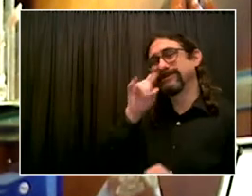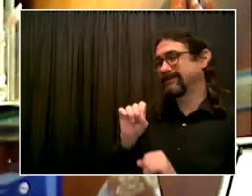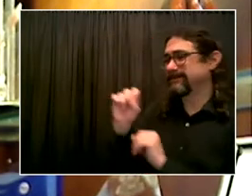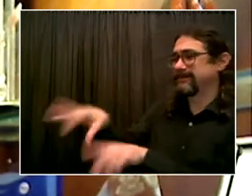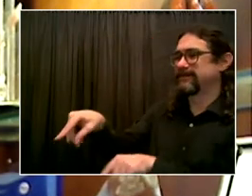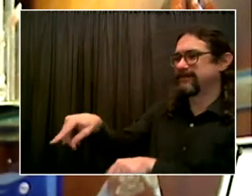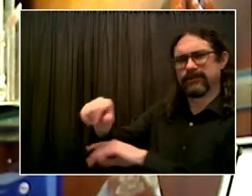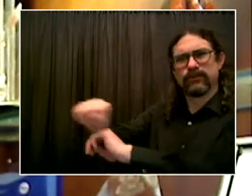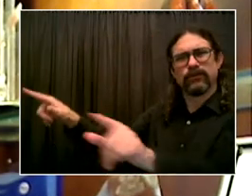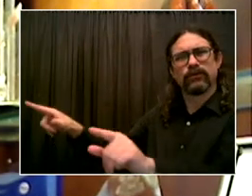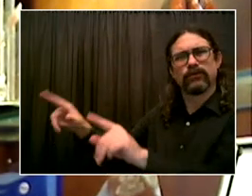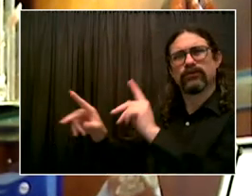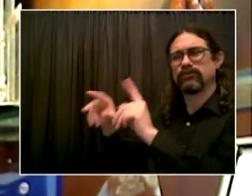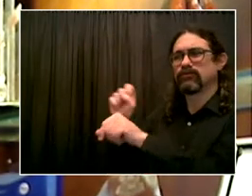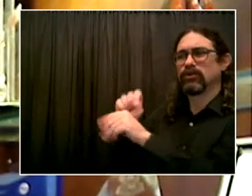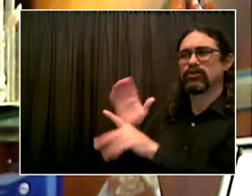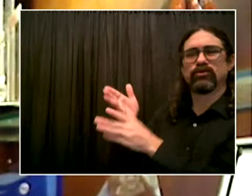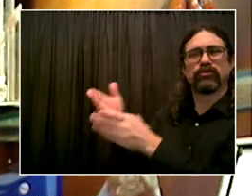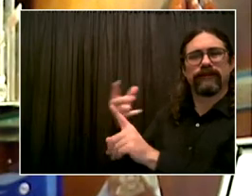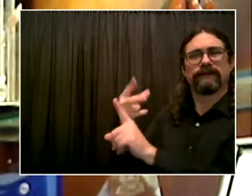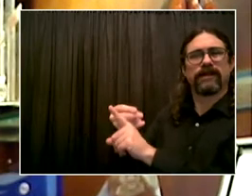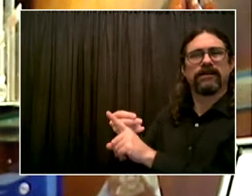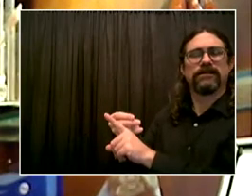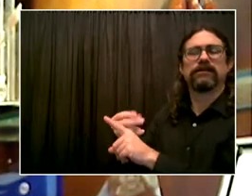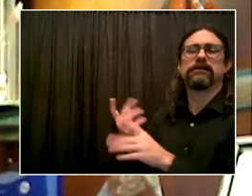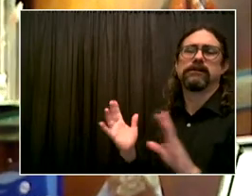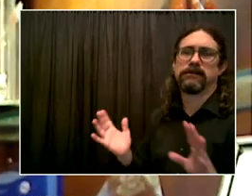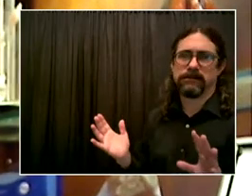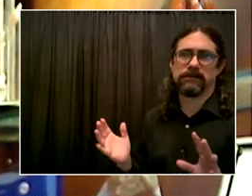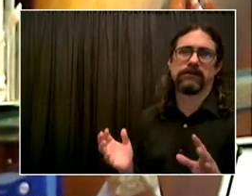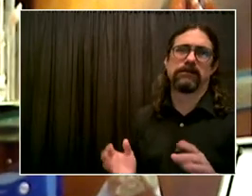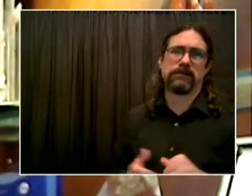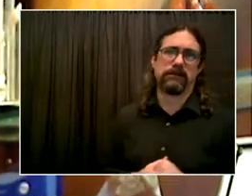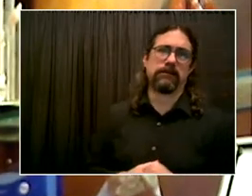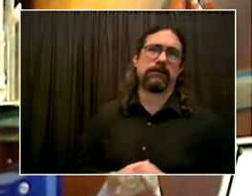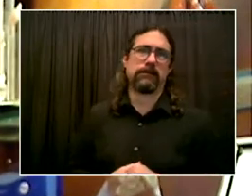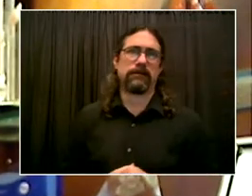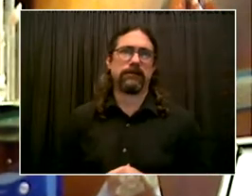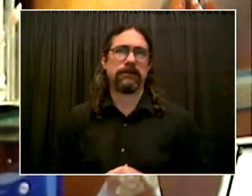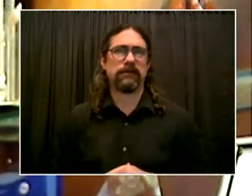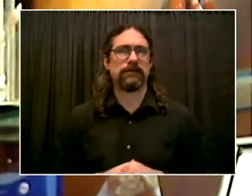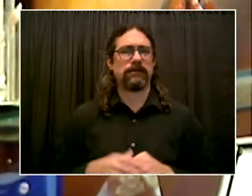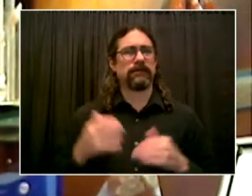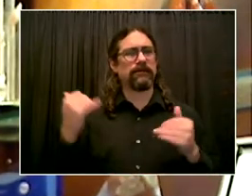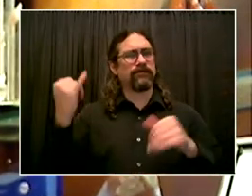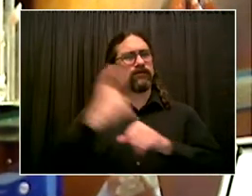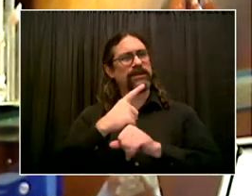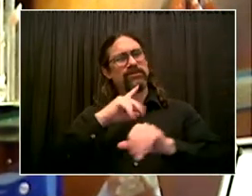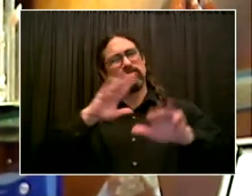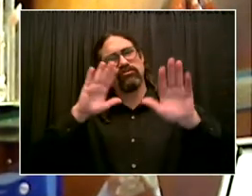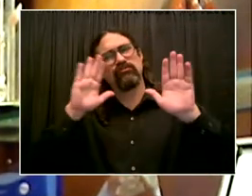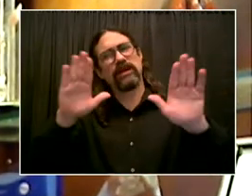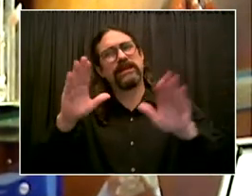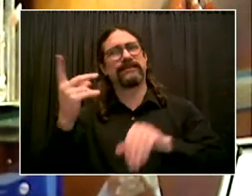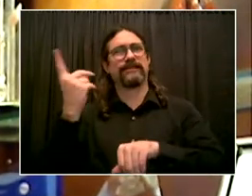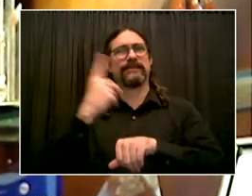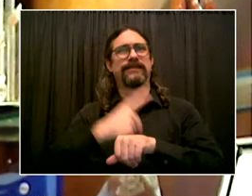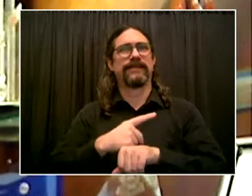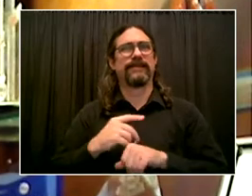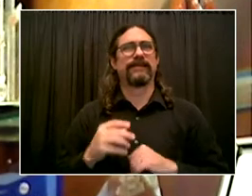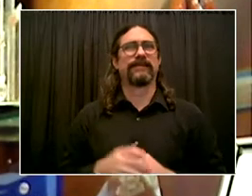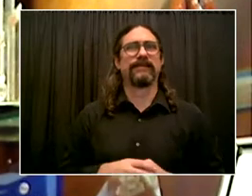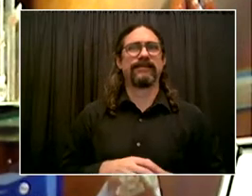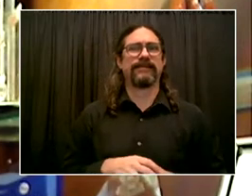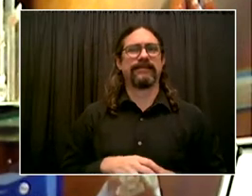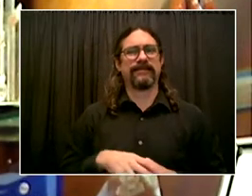today is a great day. As I said, Mr. Mayor, when you talk about mandates, you're speaking my language, you're speaking the future mayor's language because we know